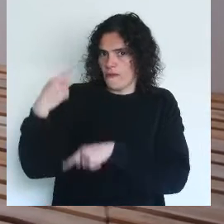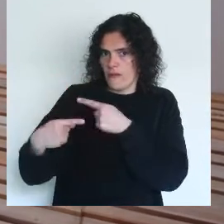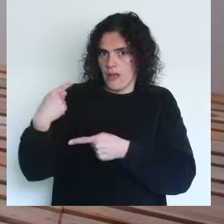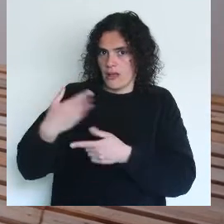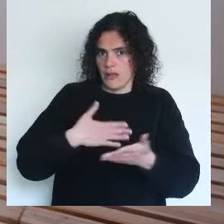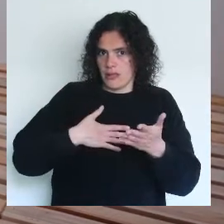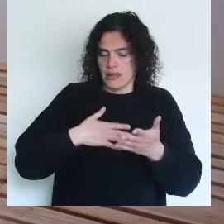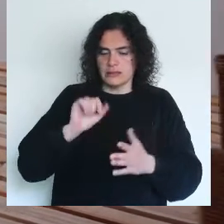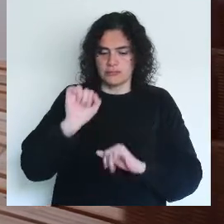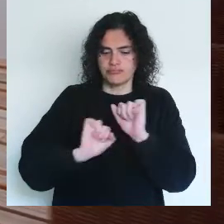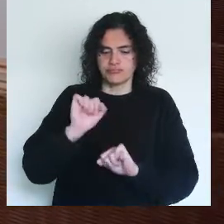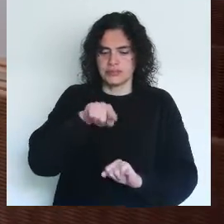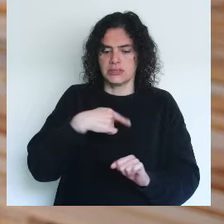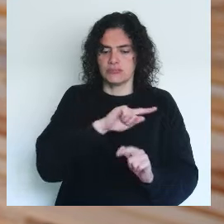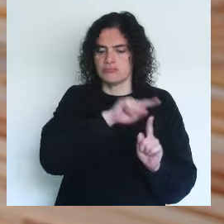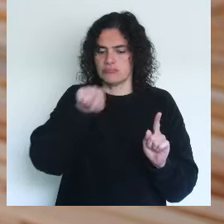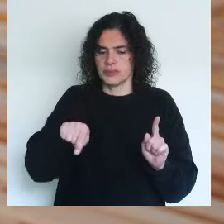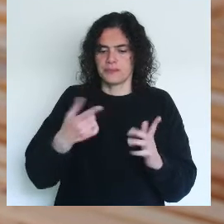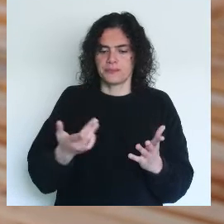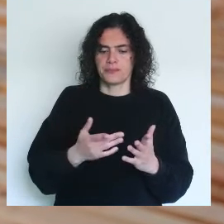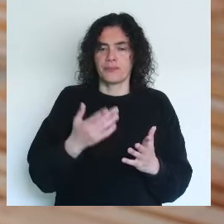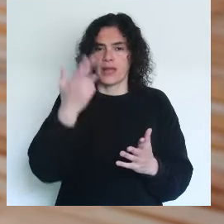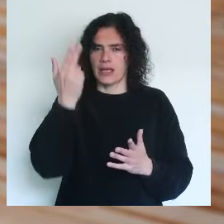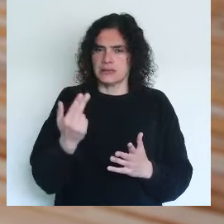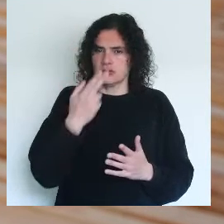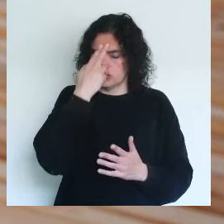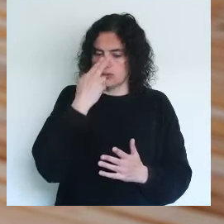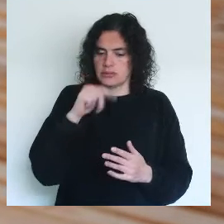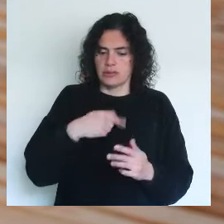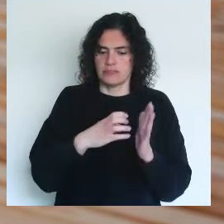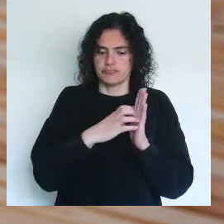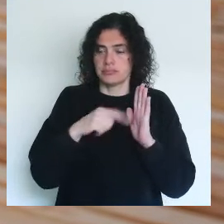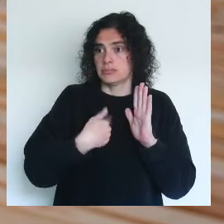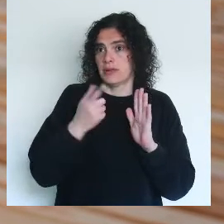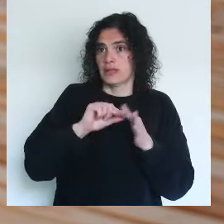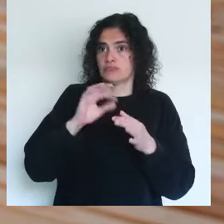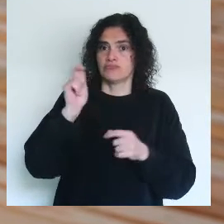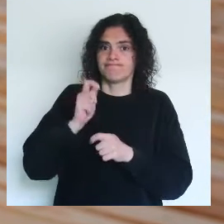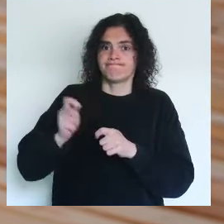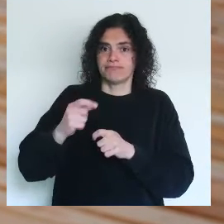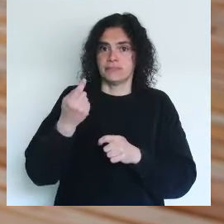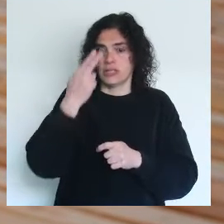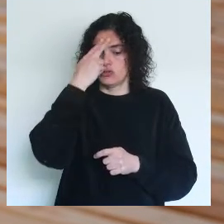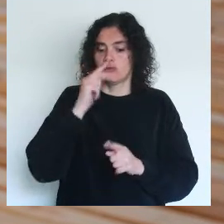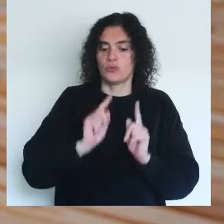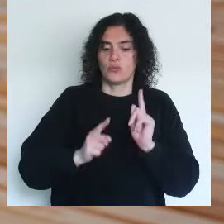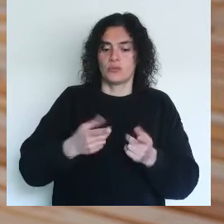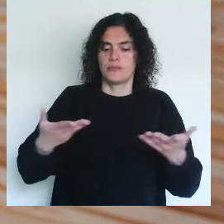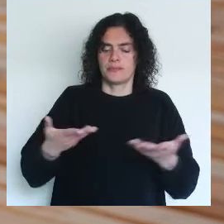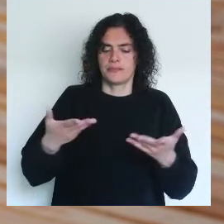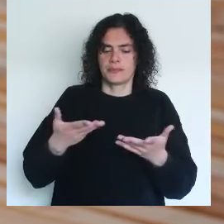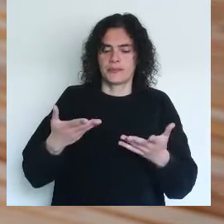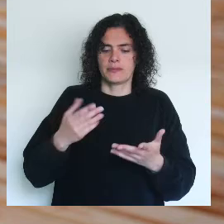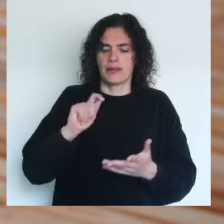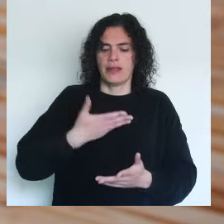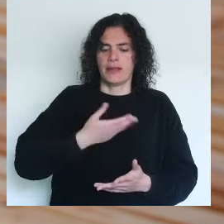and it goes to an icon of art history, to an icon of sculptural history, which is